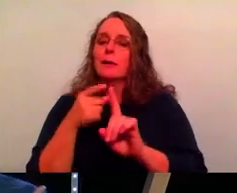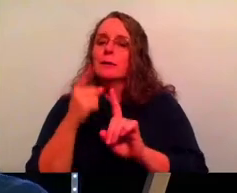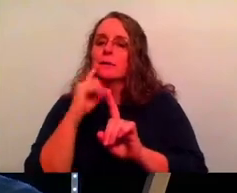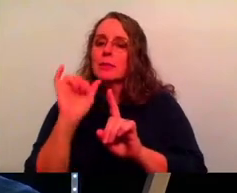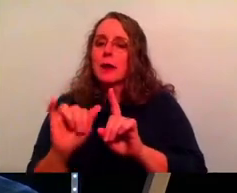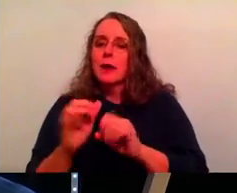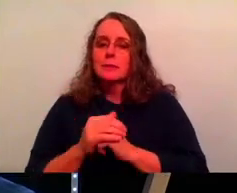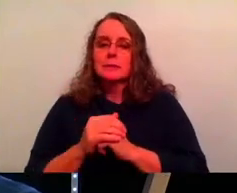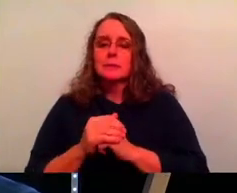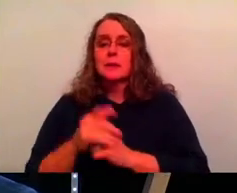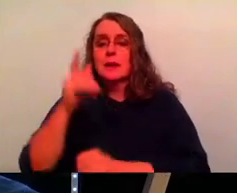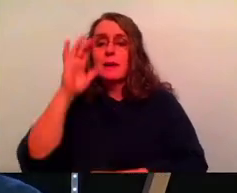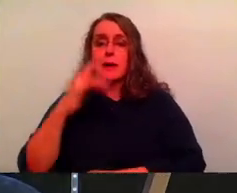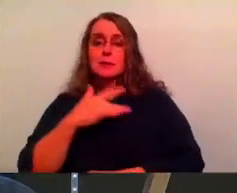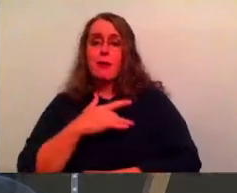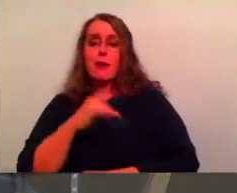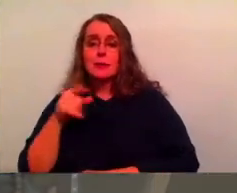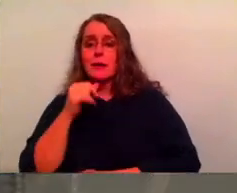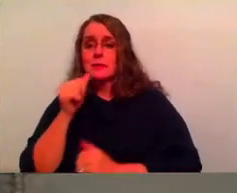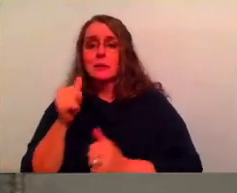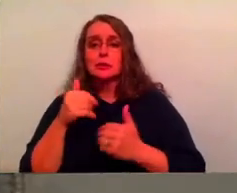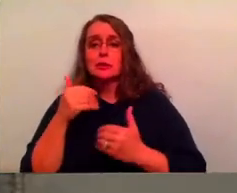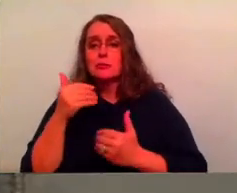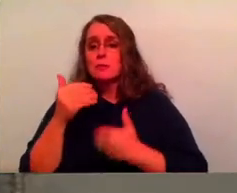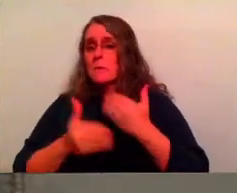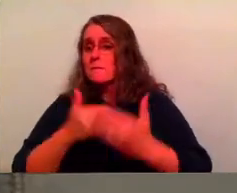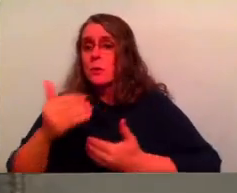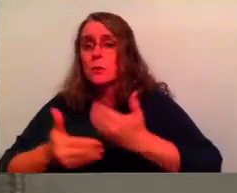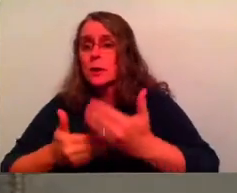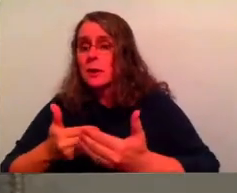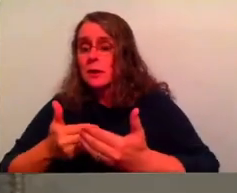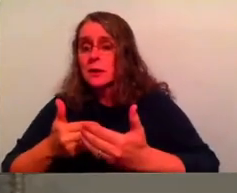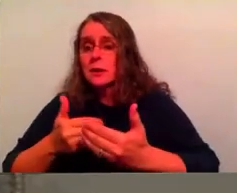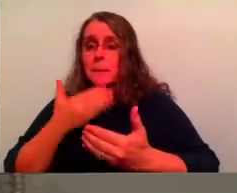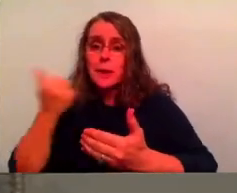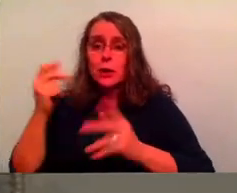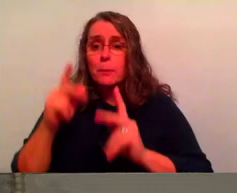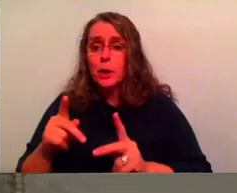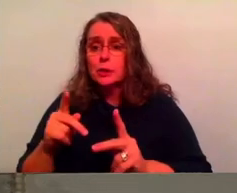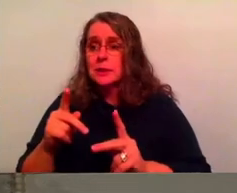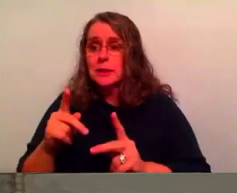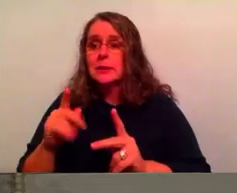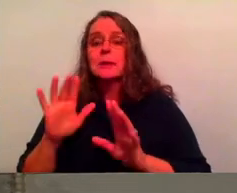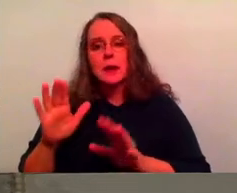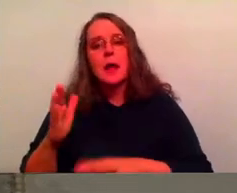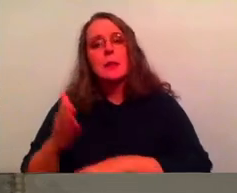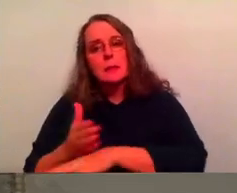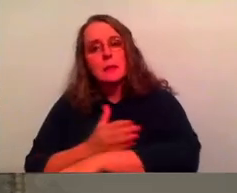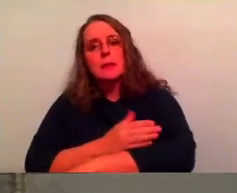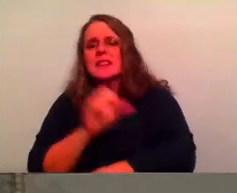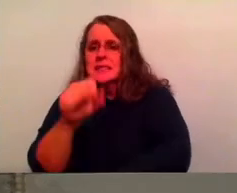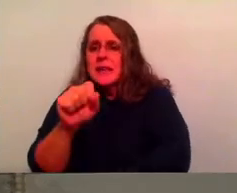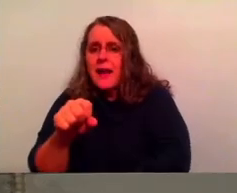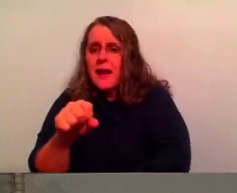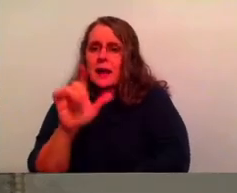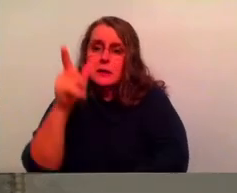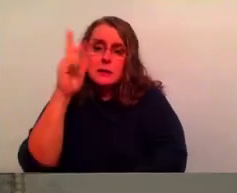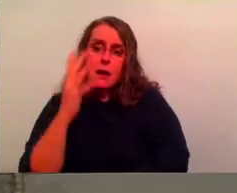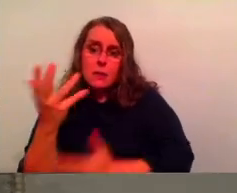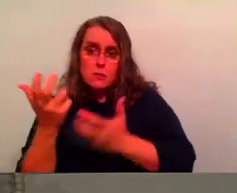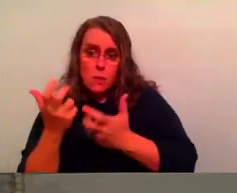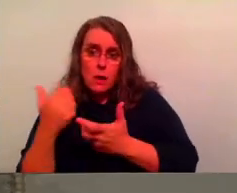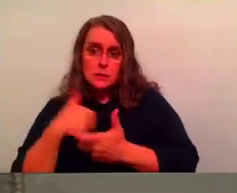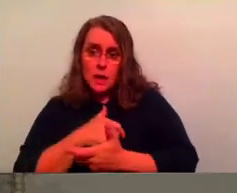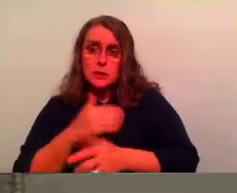God's heart is not just that we would move forward so that we could say, I'm a better person now. I I've changed things are, they're good. Yes. God's desire in his heart for his,